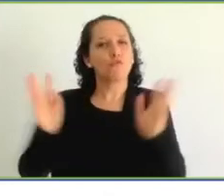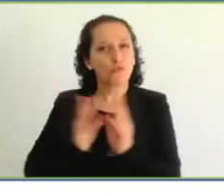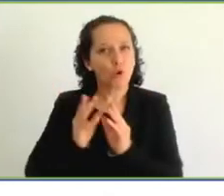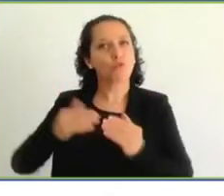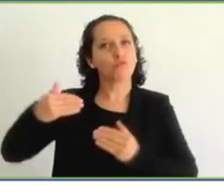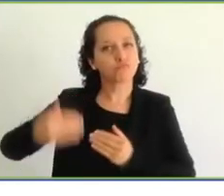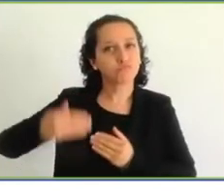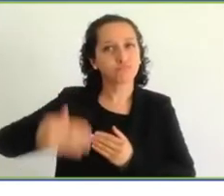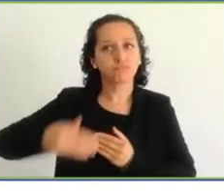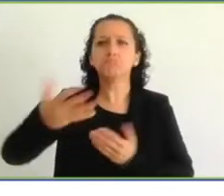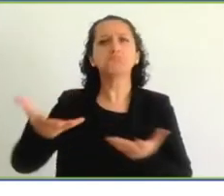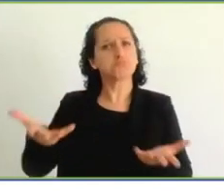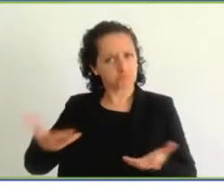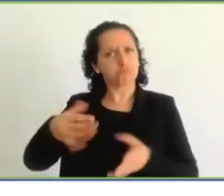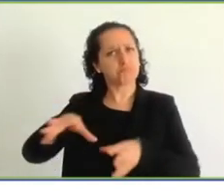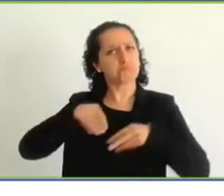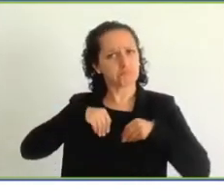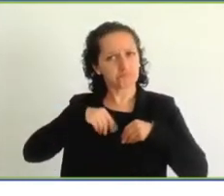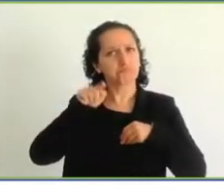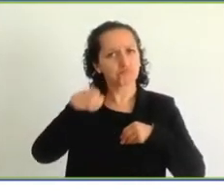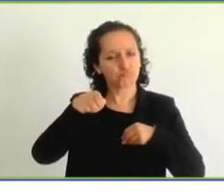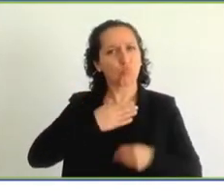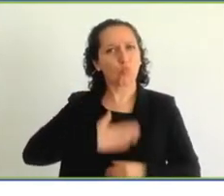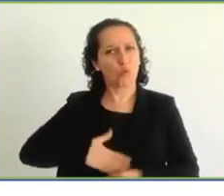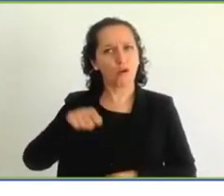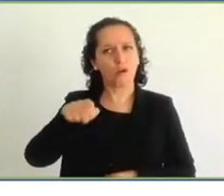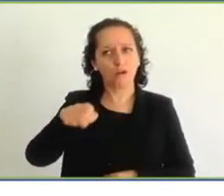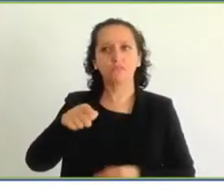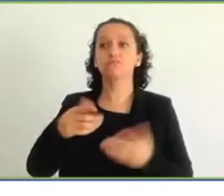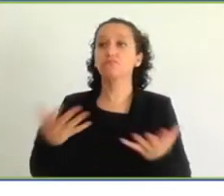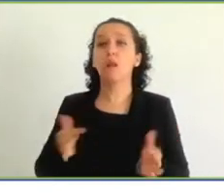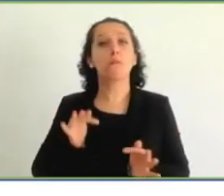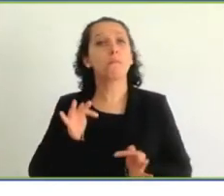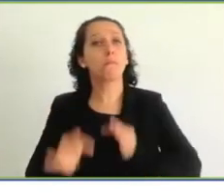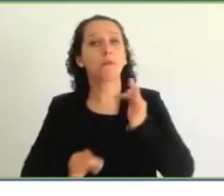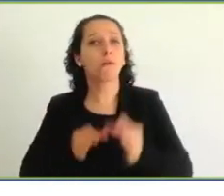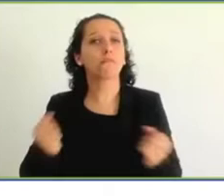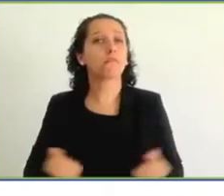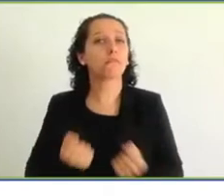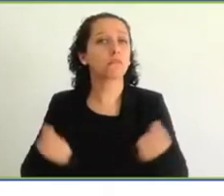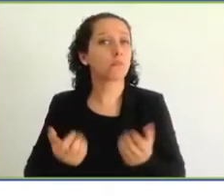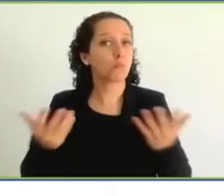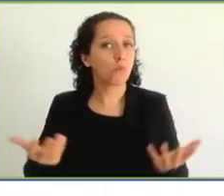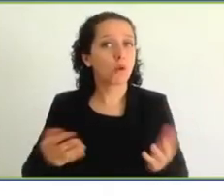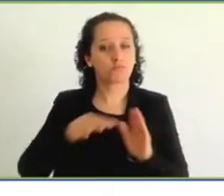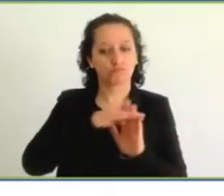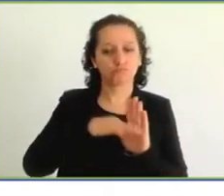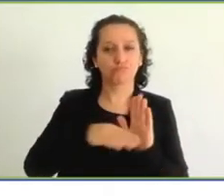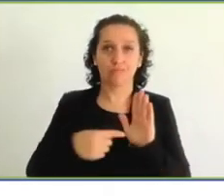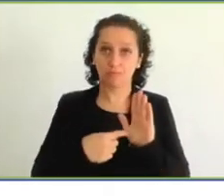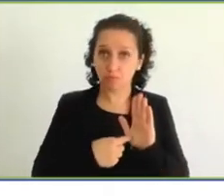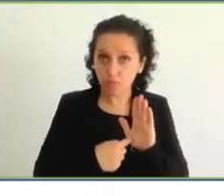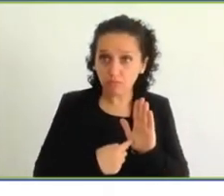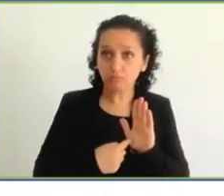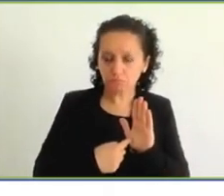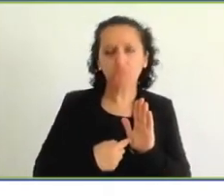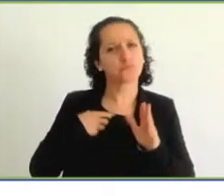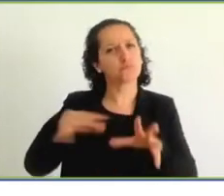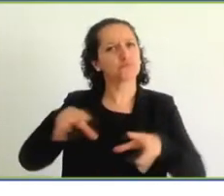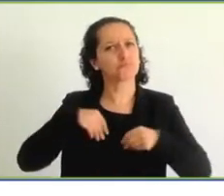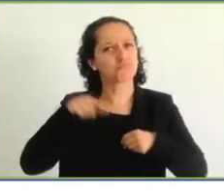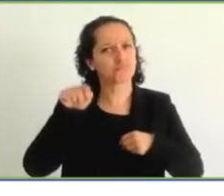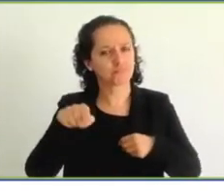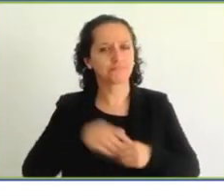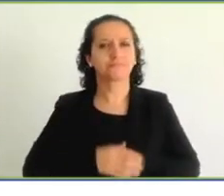that they have identified in the document. In fact, I think during the course of this, we'll be meeting with Coyca and some of the representatives